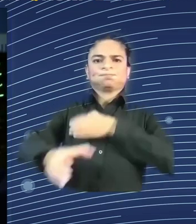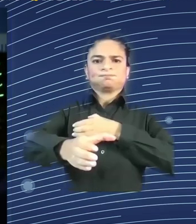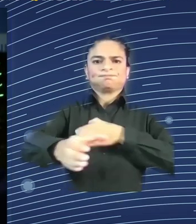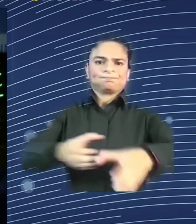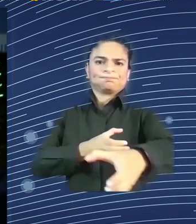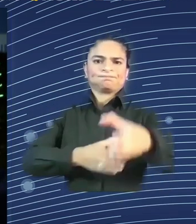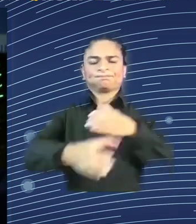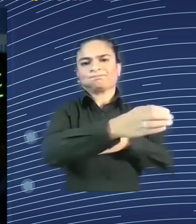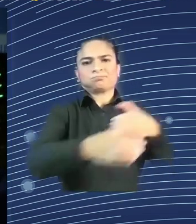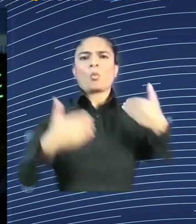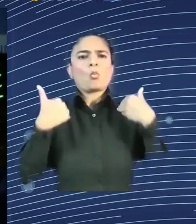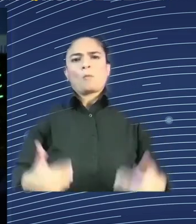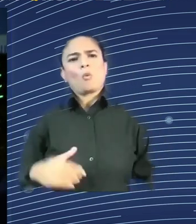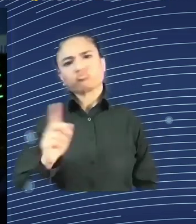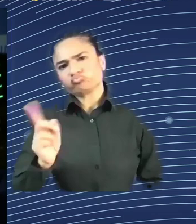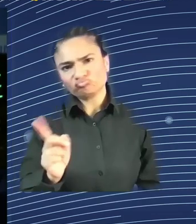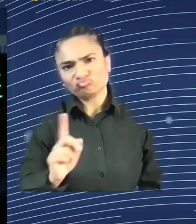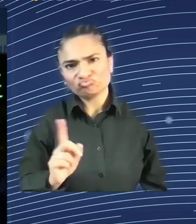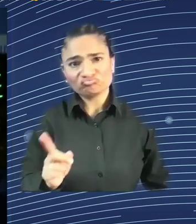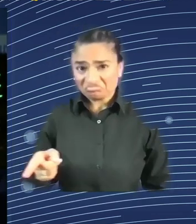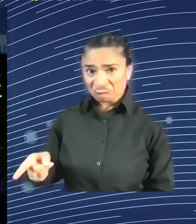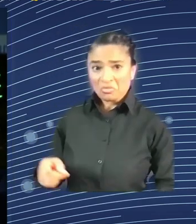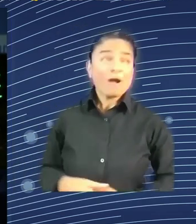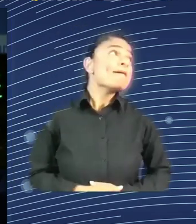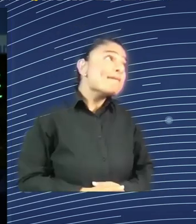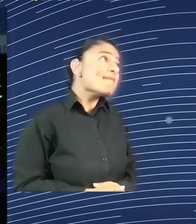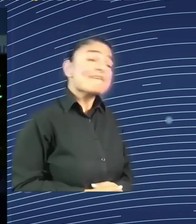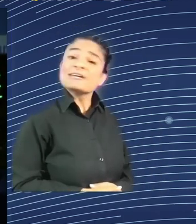robotics taking over. Do you, by the way, know what is AI?